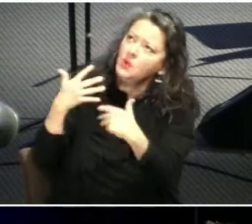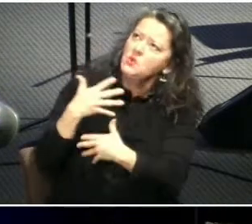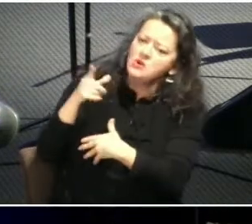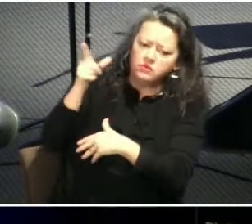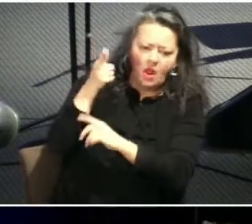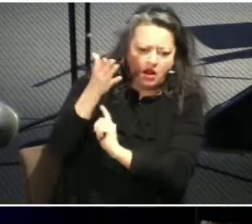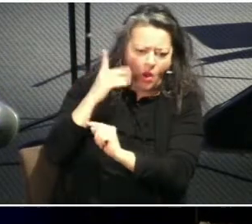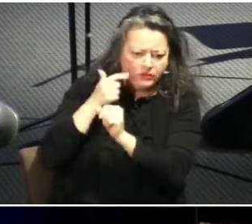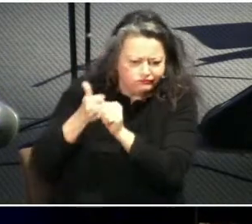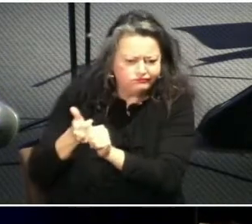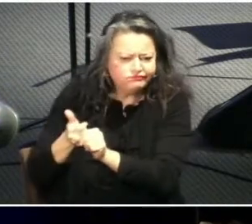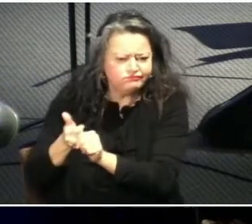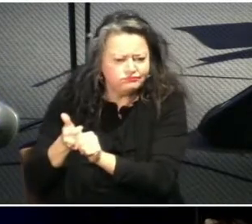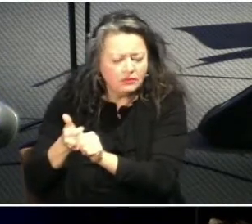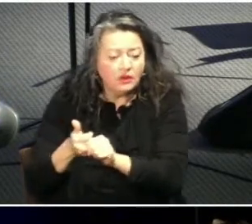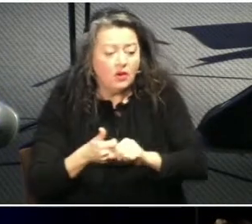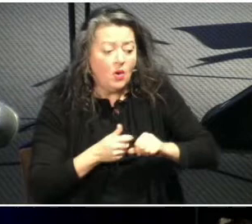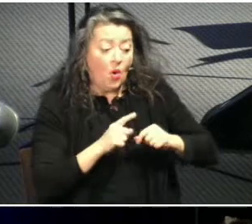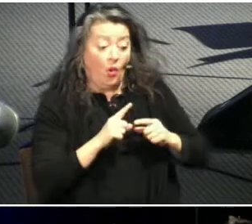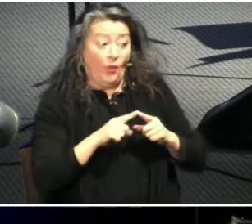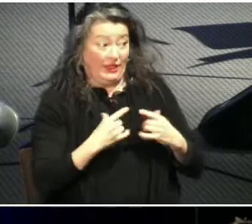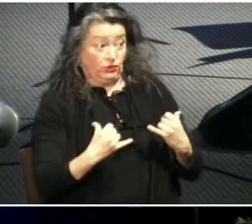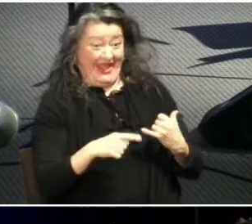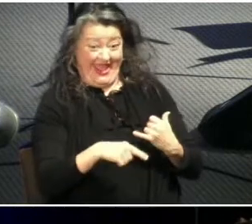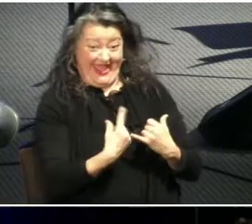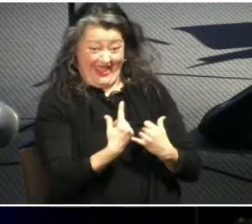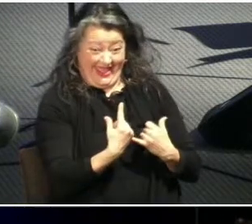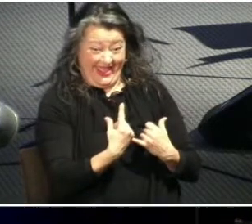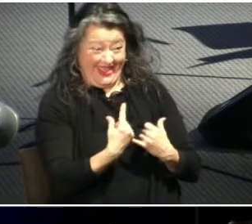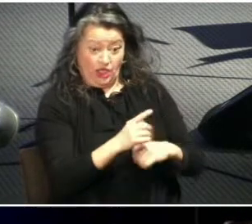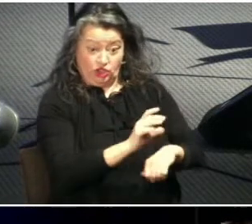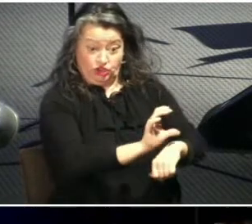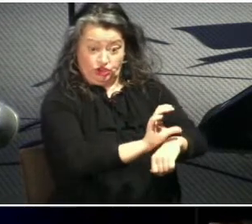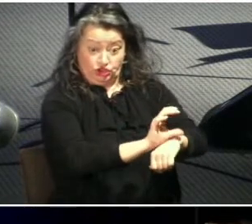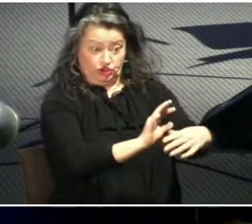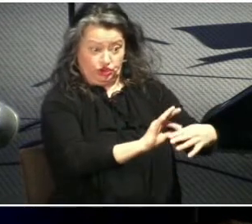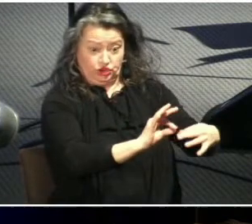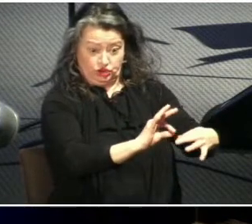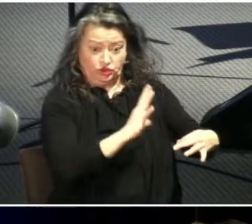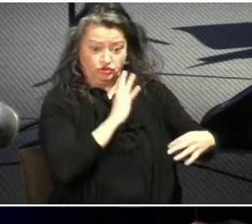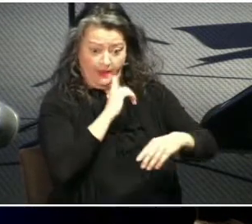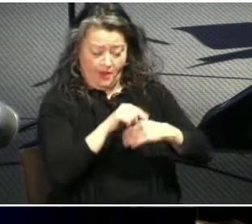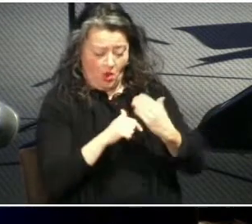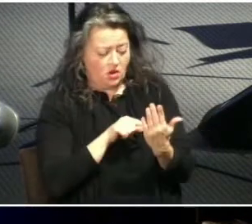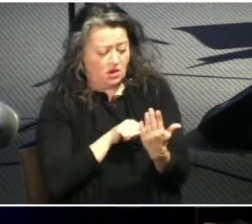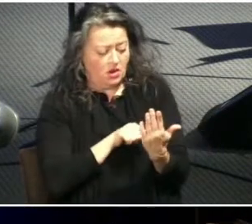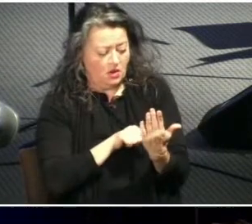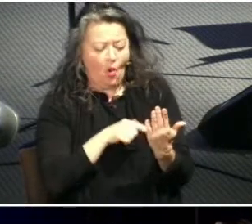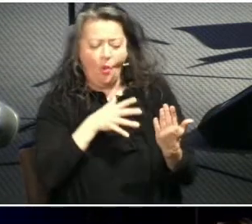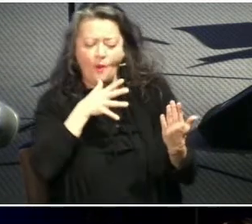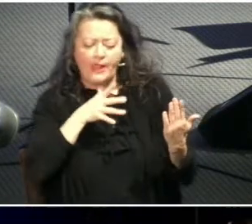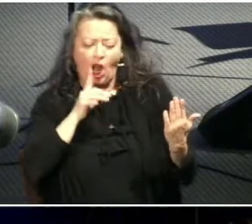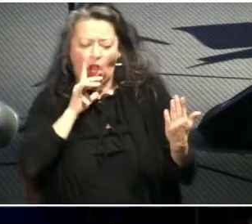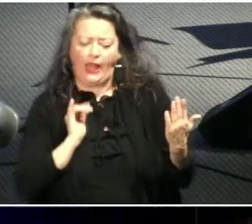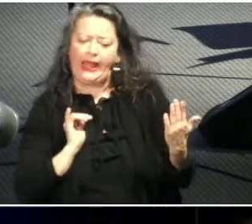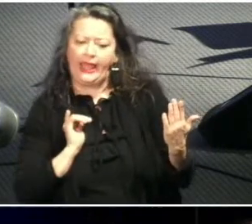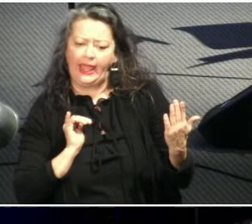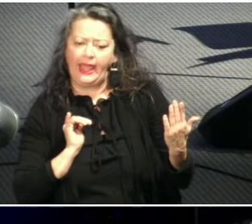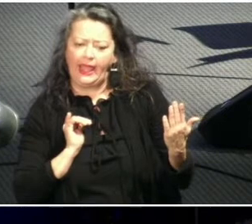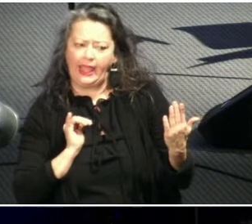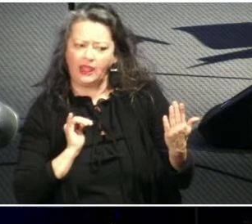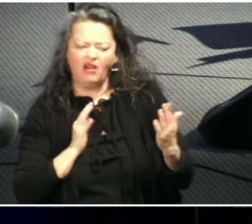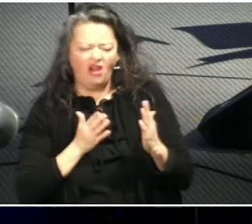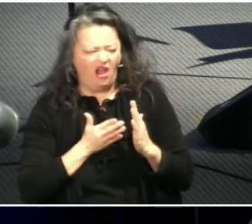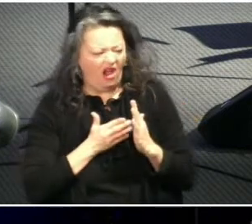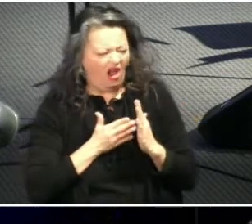it grieves my heart that our modern church talks about biblical womanhood often only within the